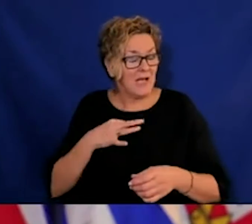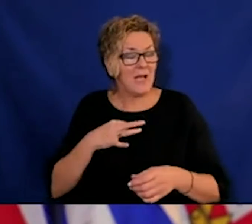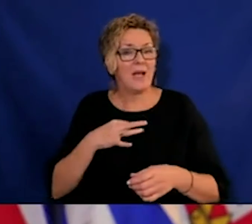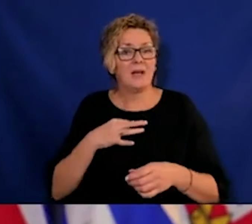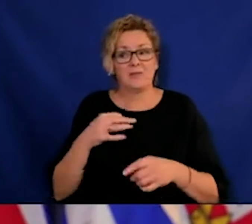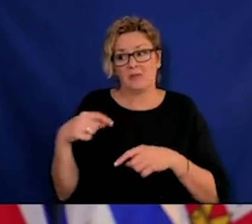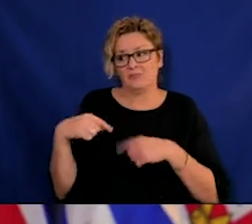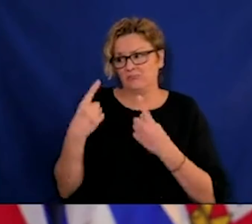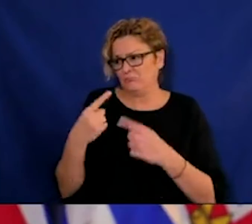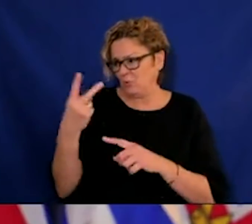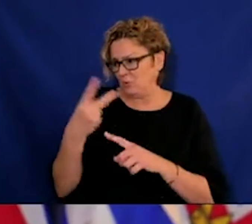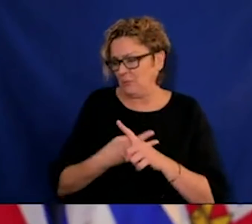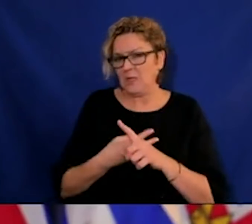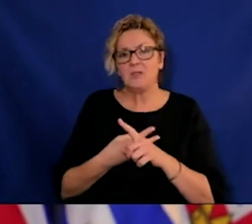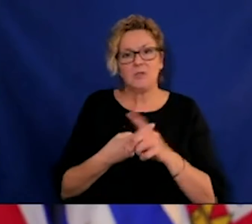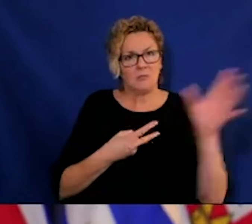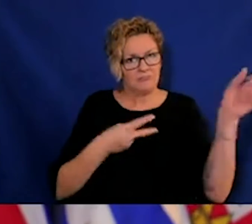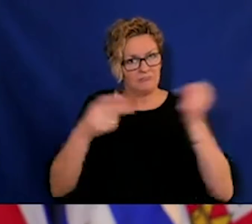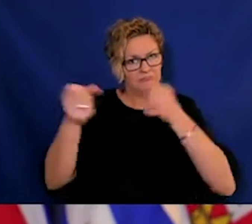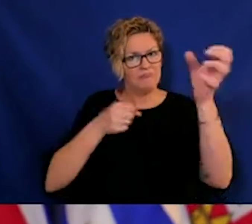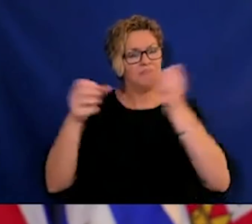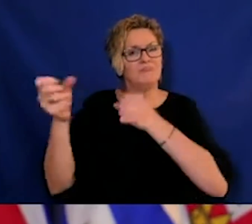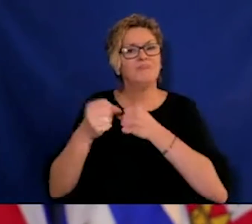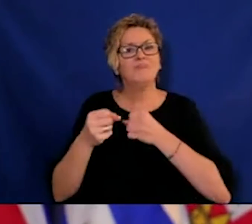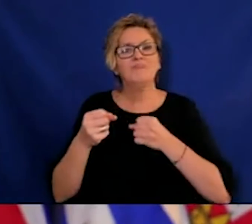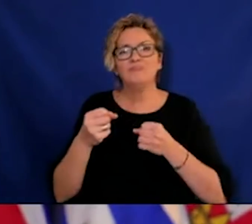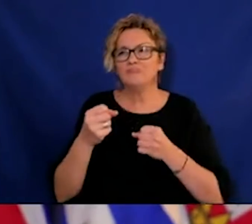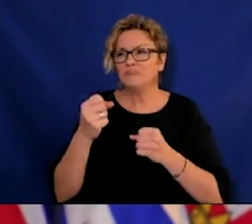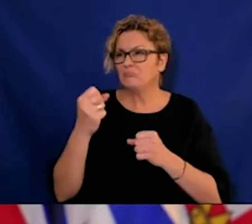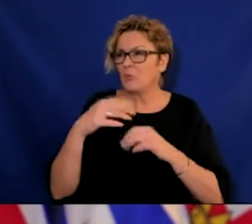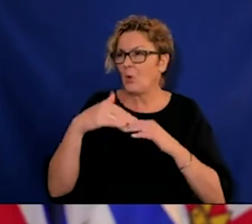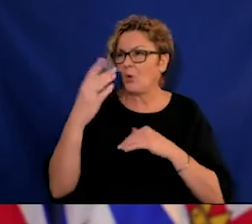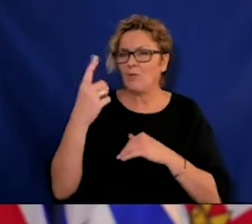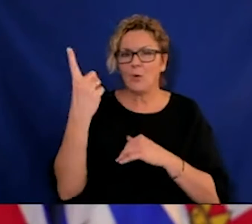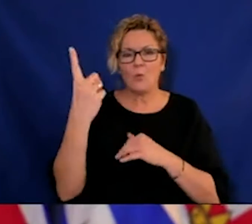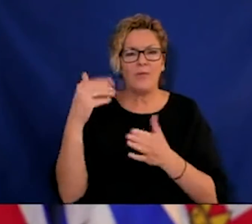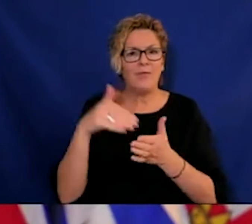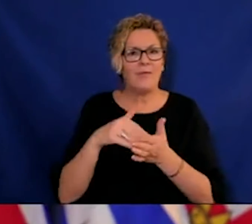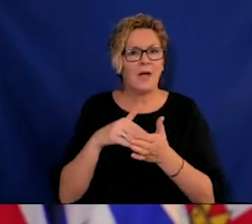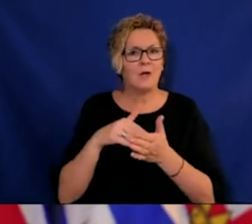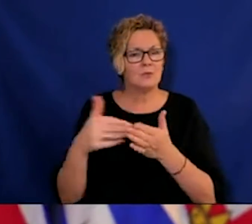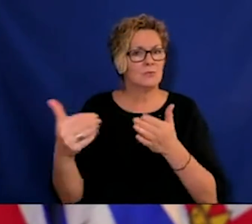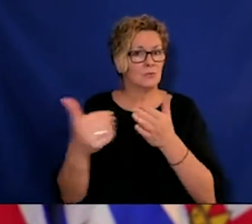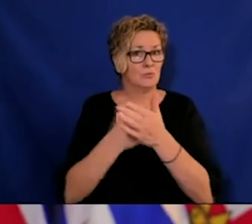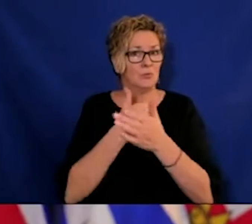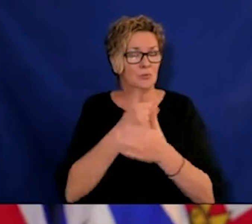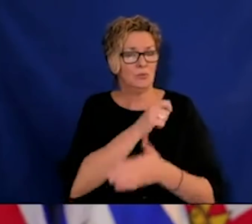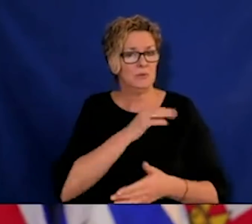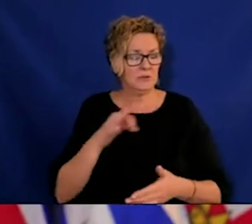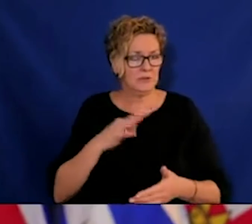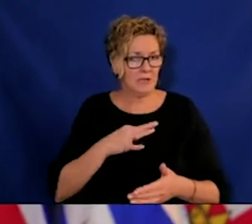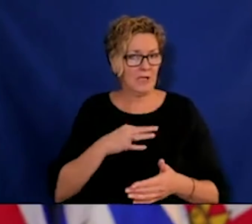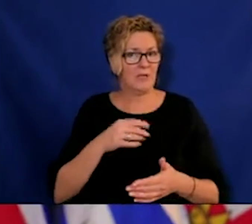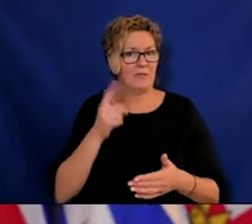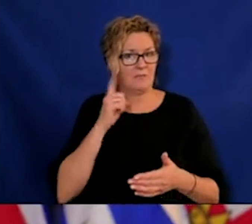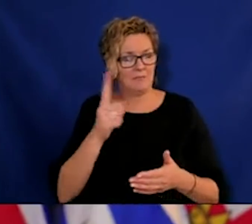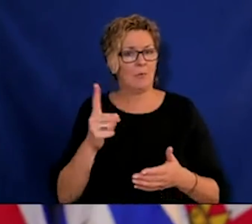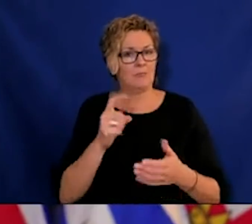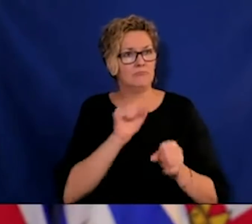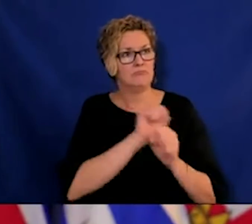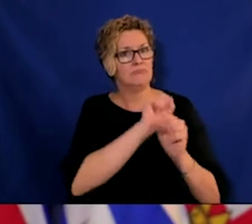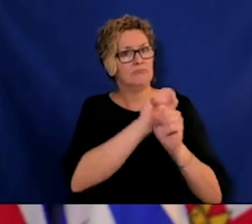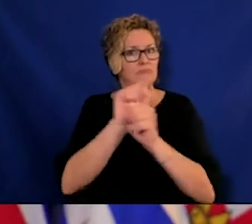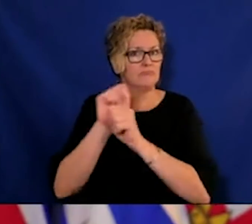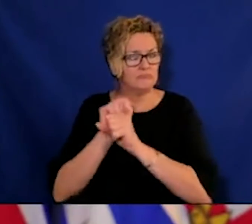in the last couple of months, more than 1,000 people hired in long-term care. The single site order is critically important as well. The incorporation